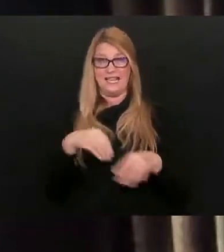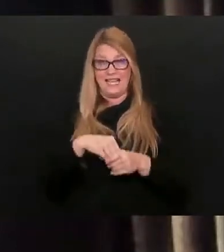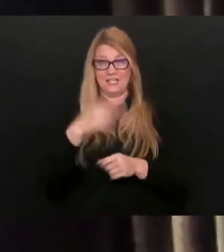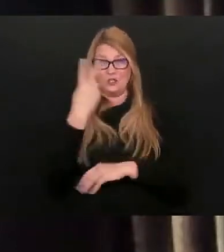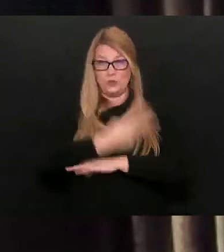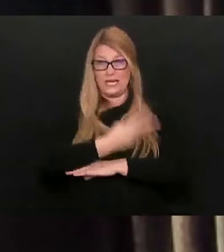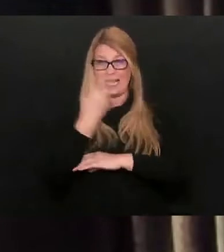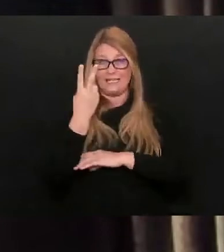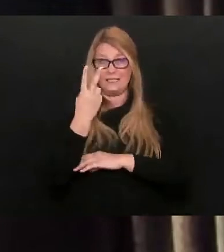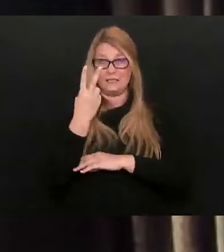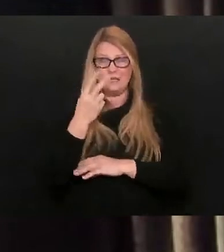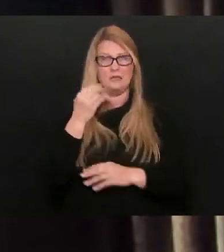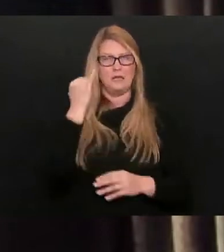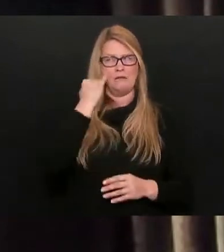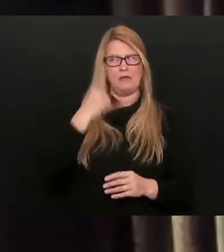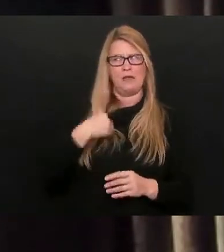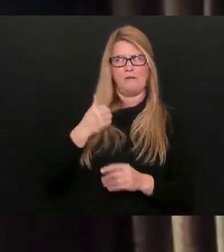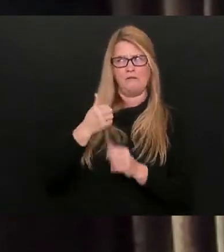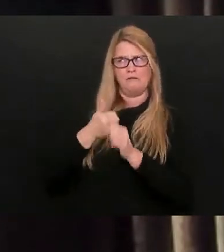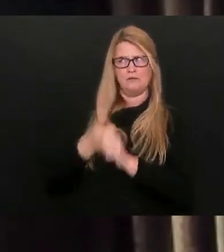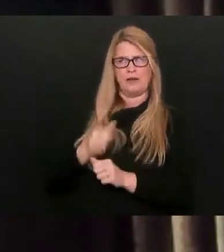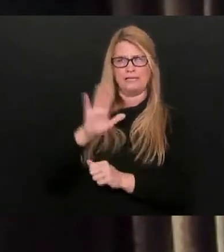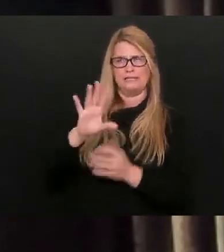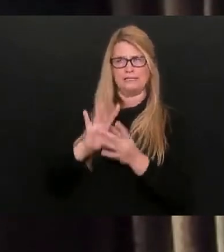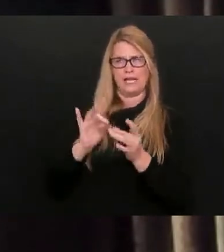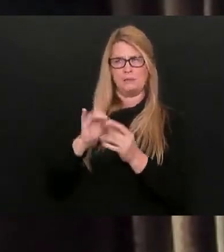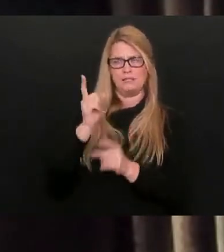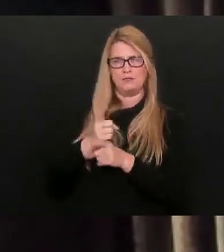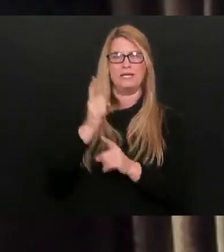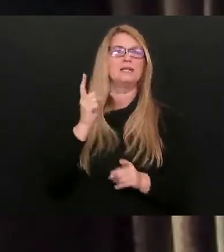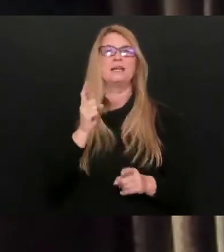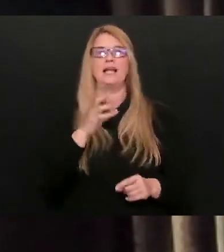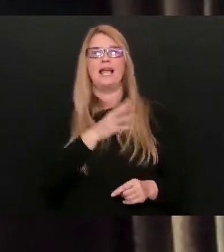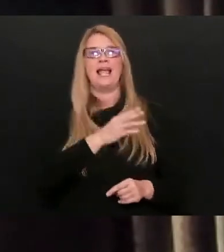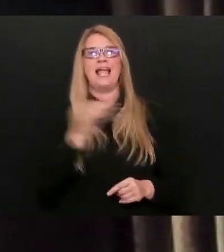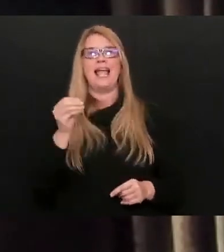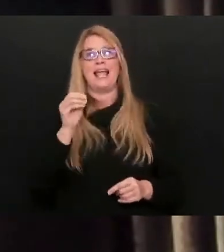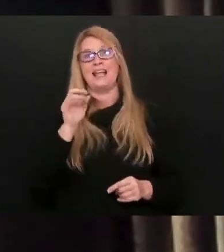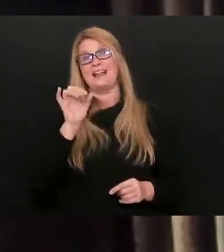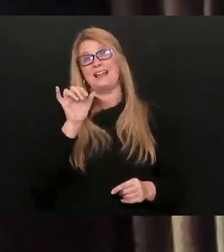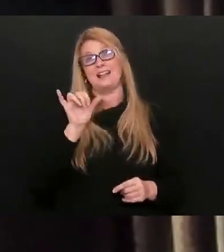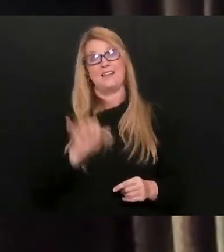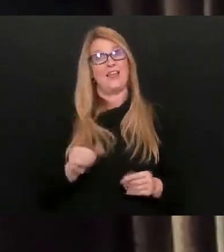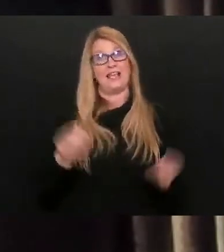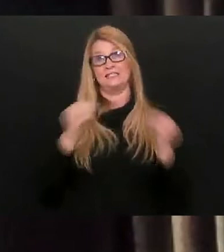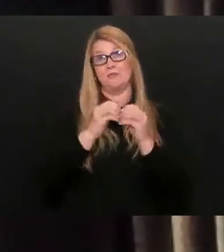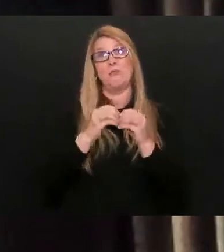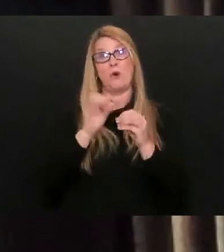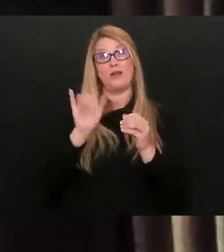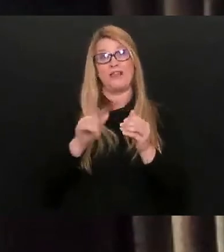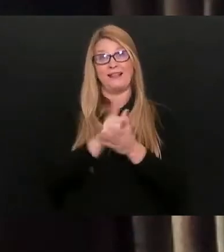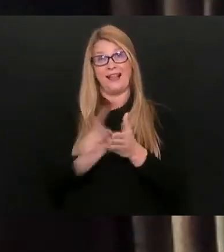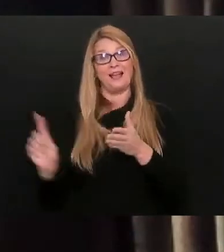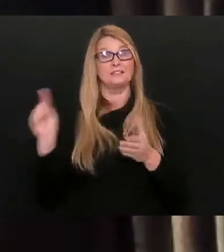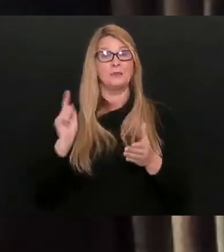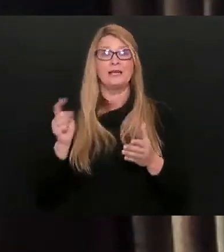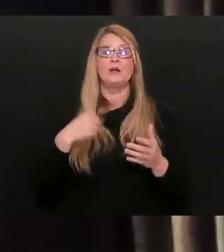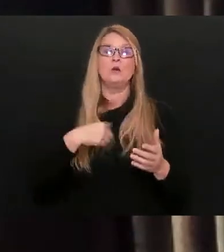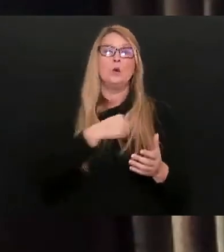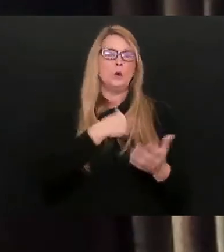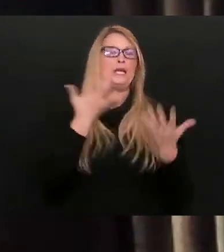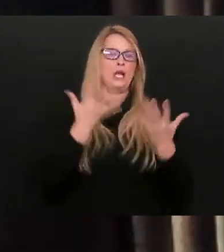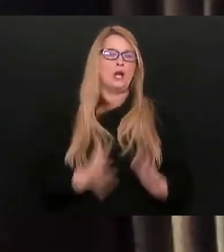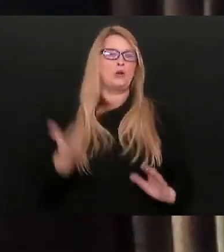If I'm, if I track the governor's comments correctly, and that's more than we had last week. So, so we know